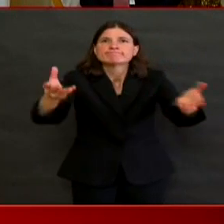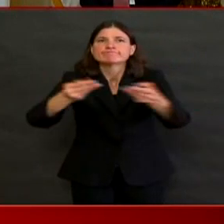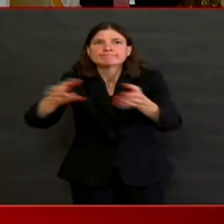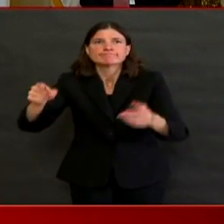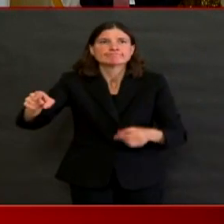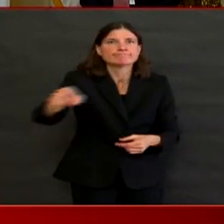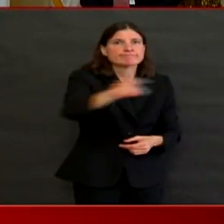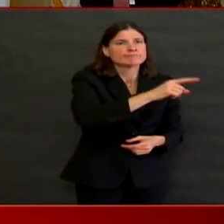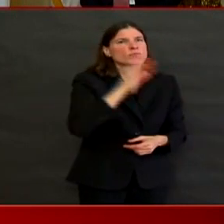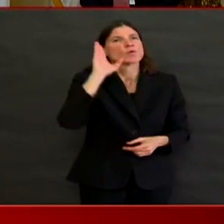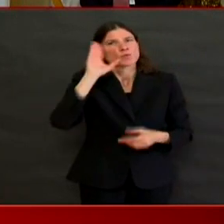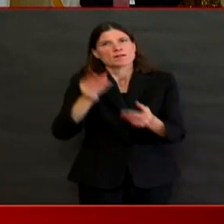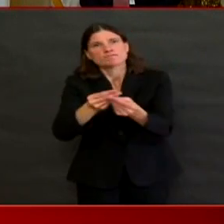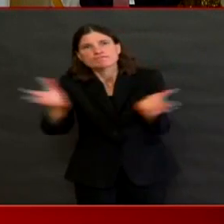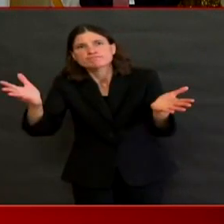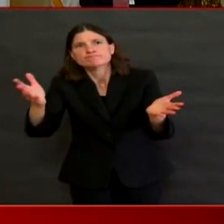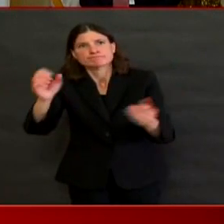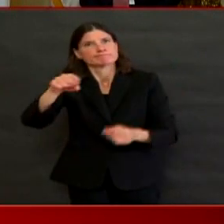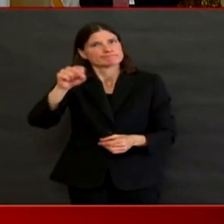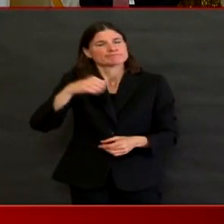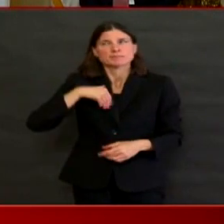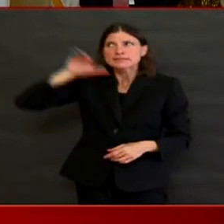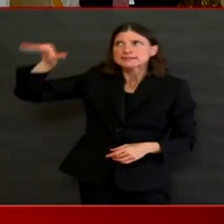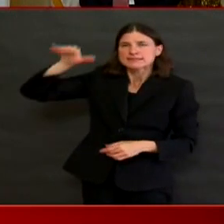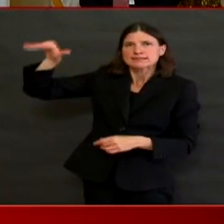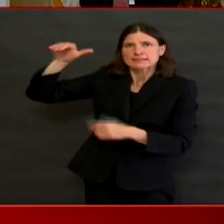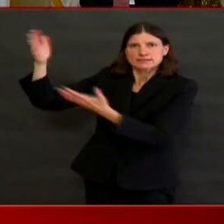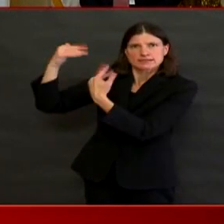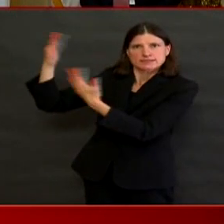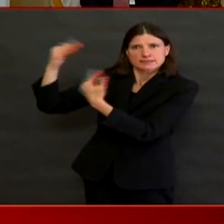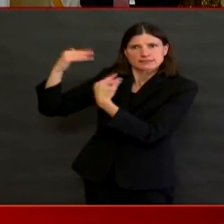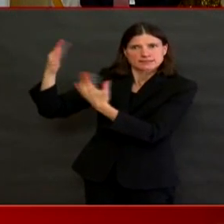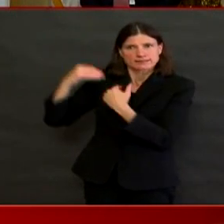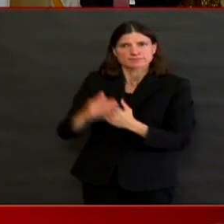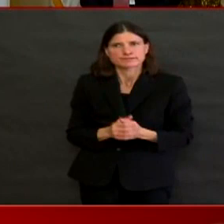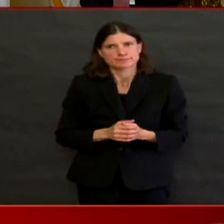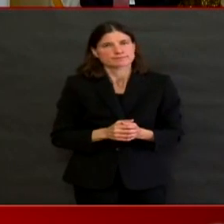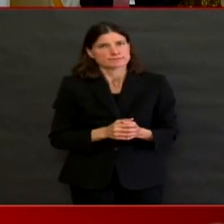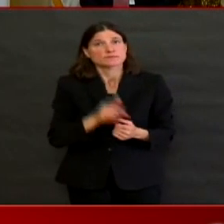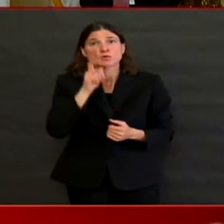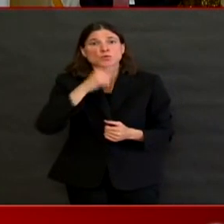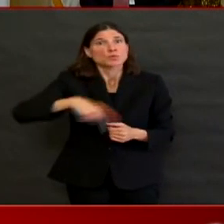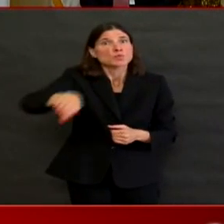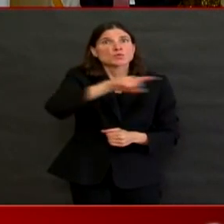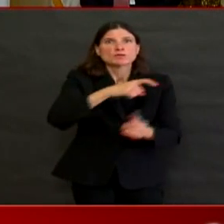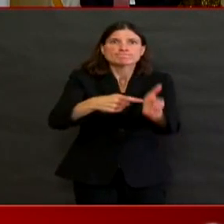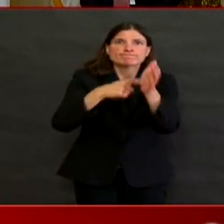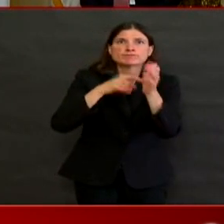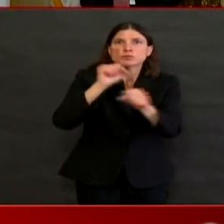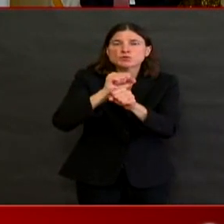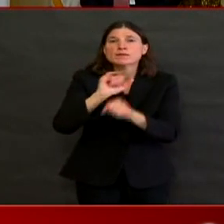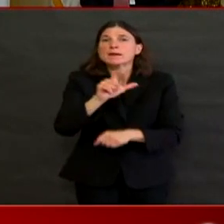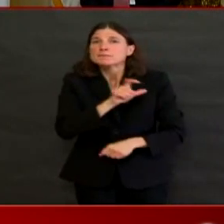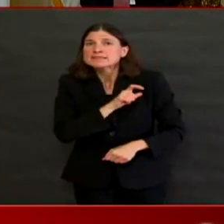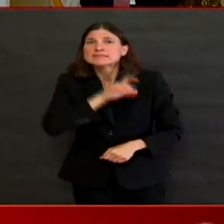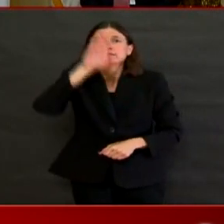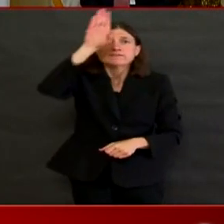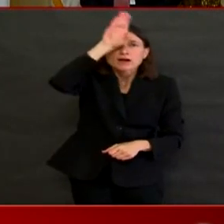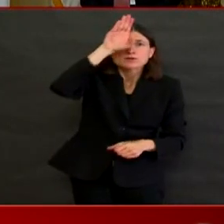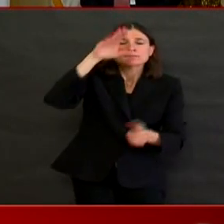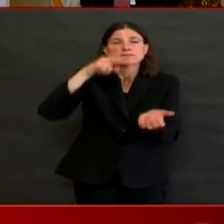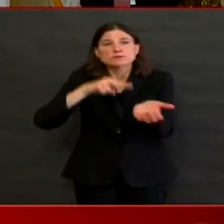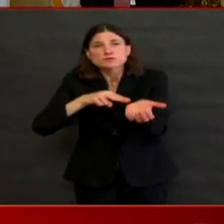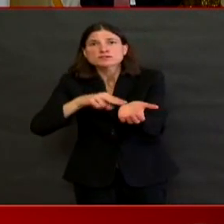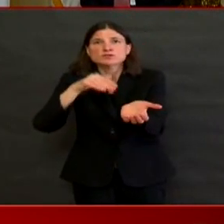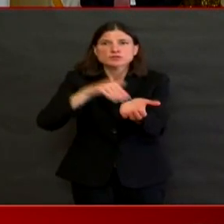infrastructure, um, workers who we think would, um, benefit. But it's important for everyone to know the ability to wear